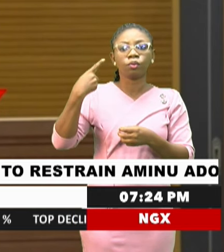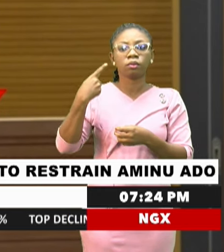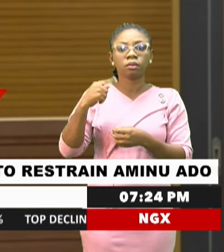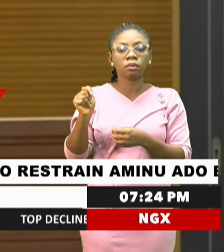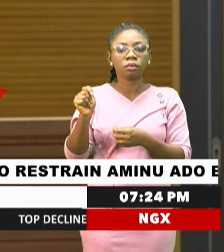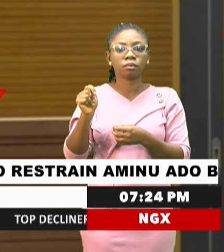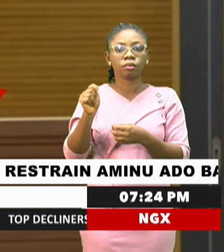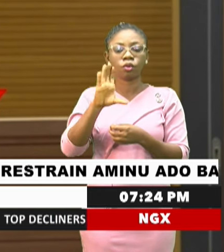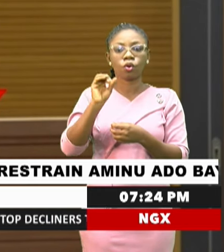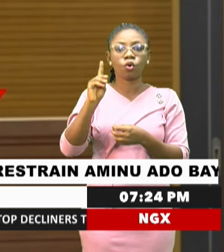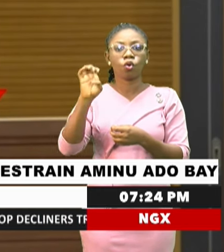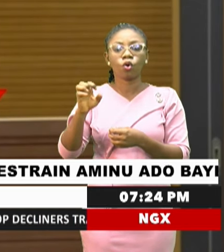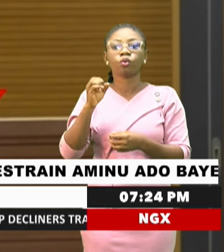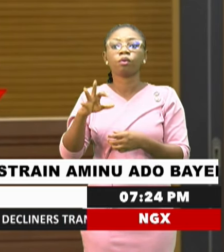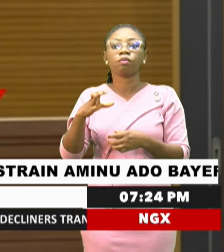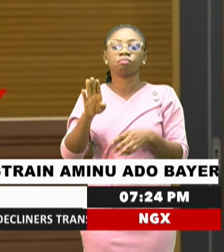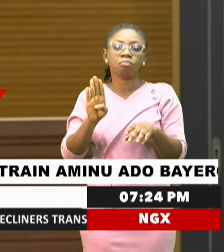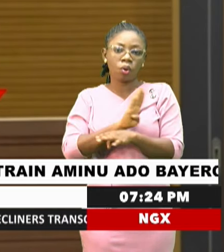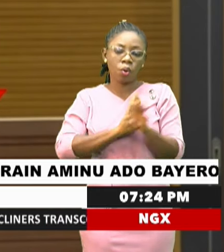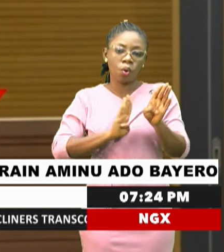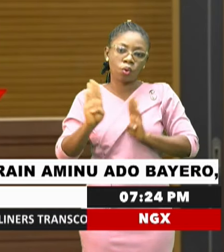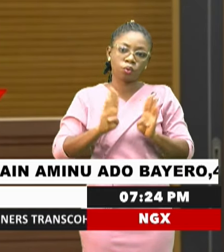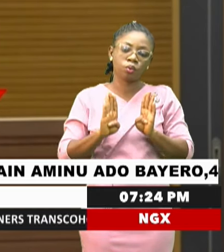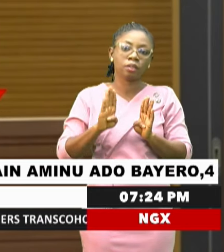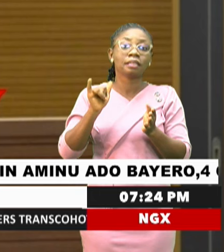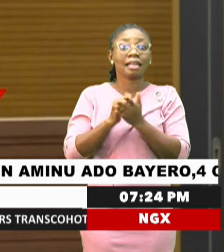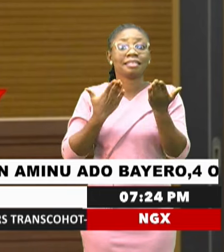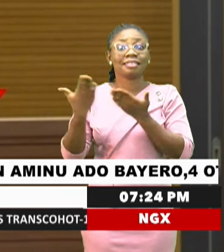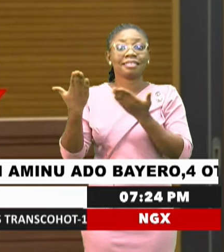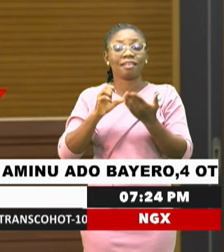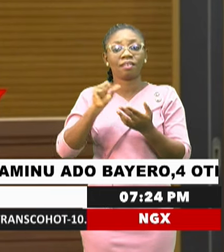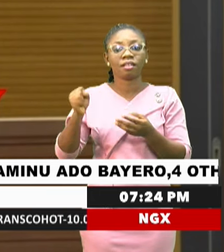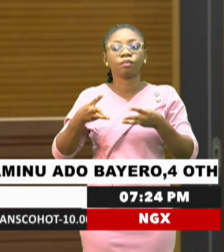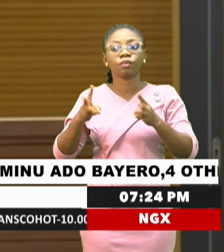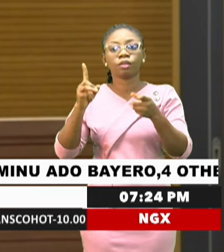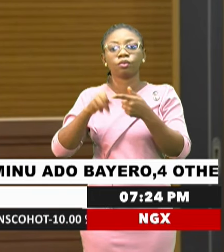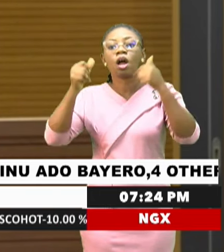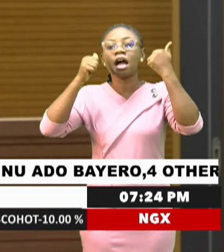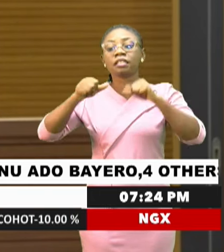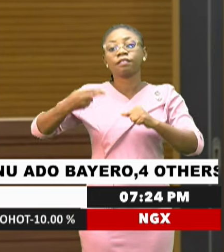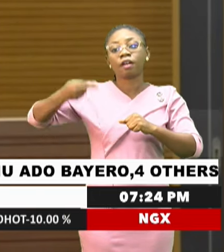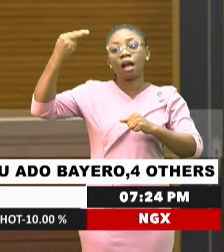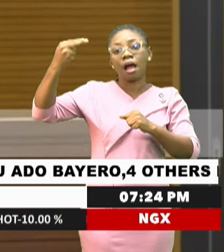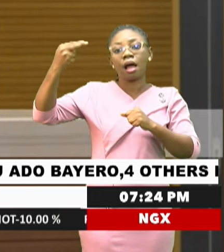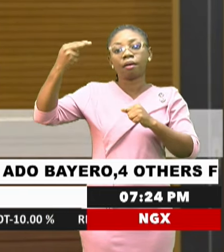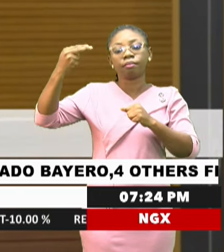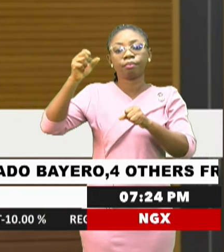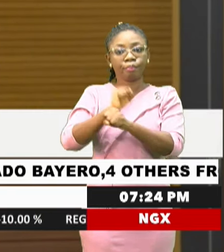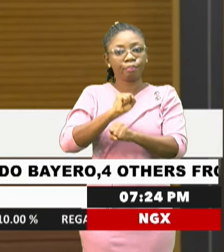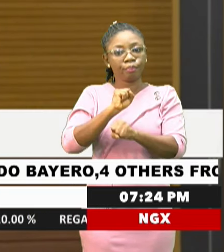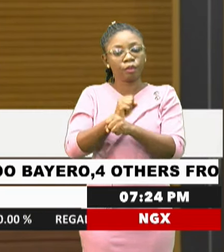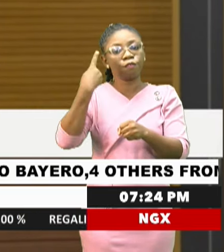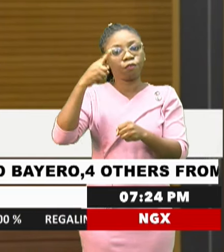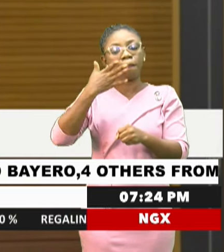conduct for court staff, which serves as a guide to achieve a high standard of performance for a better